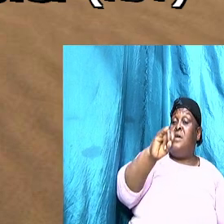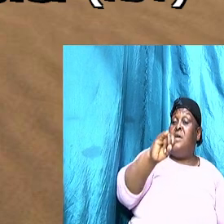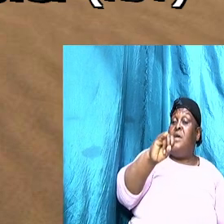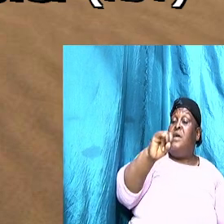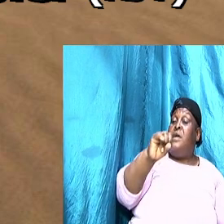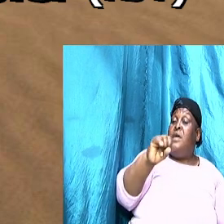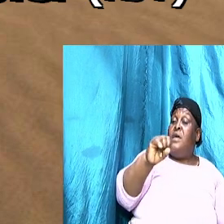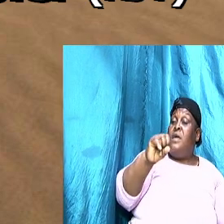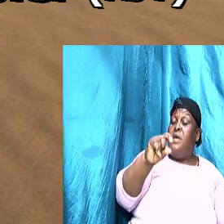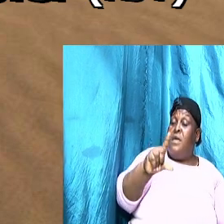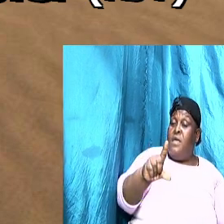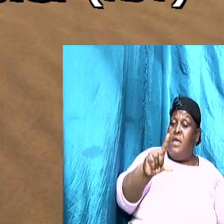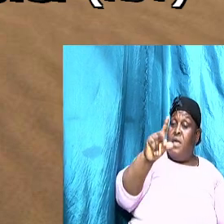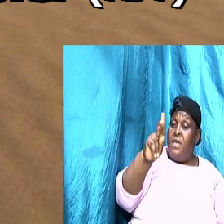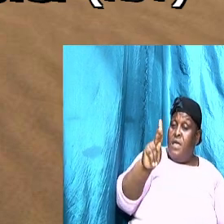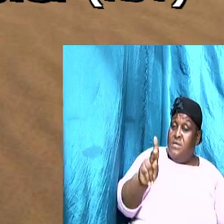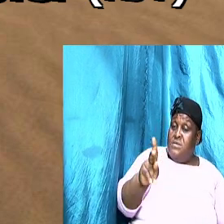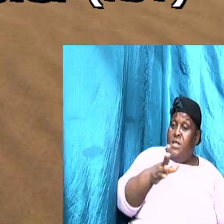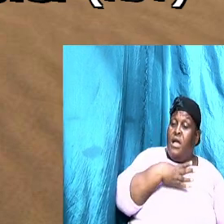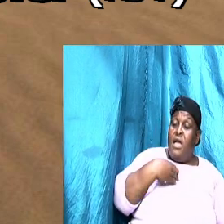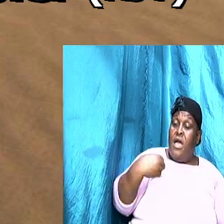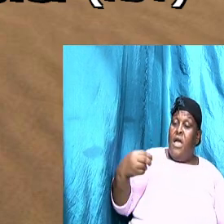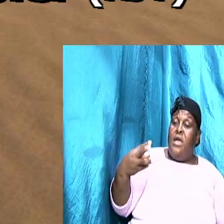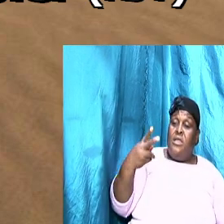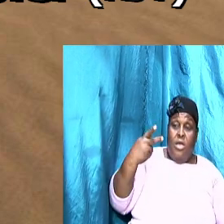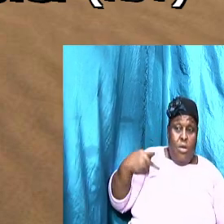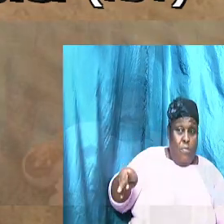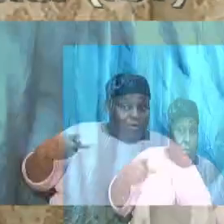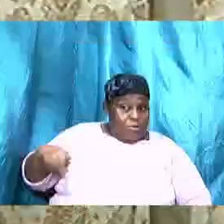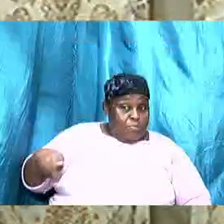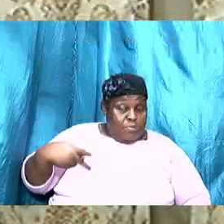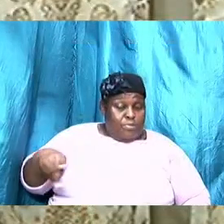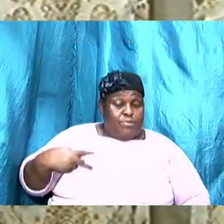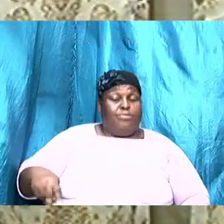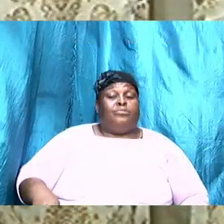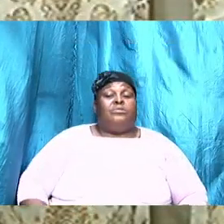brothers and sisters this is